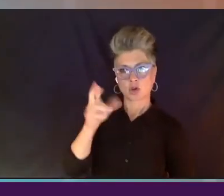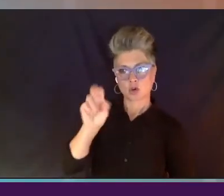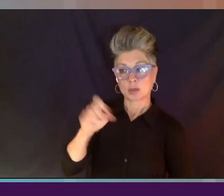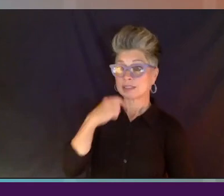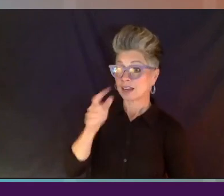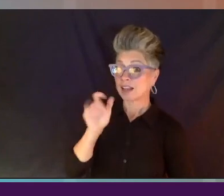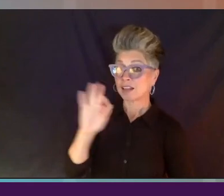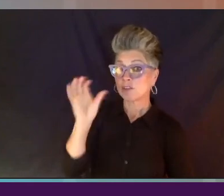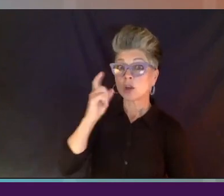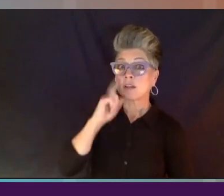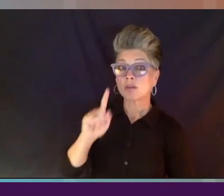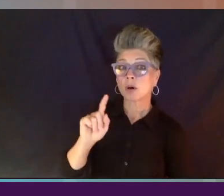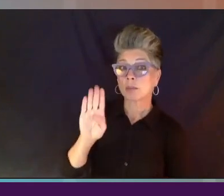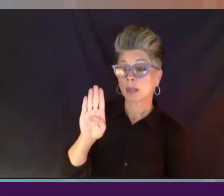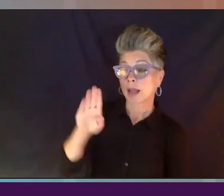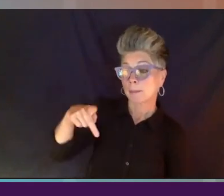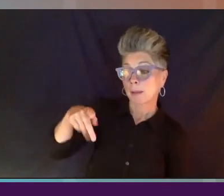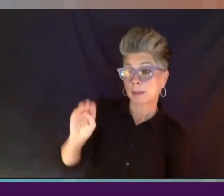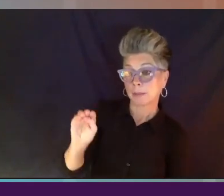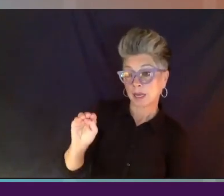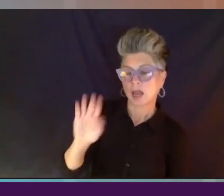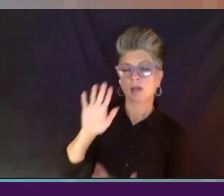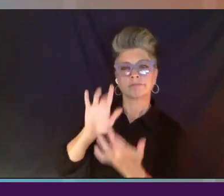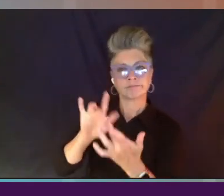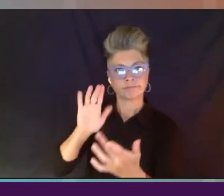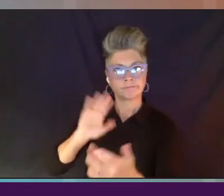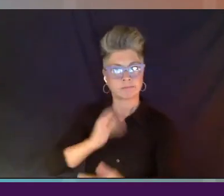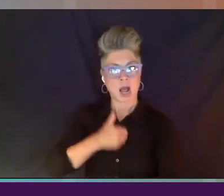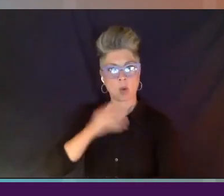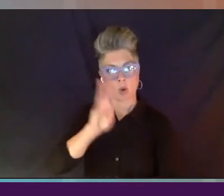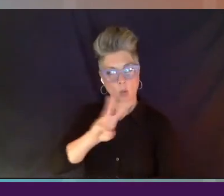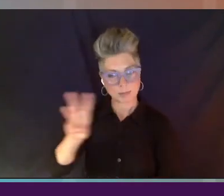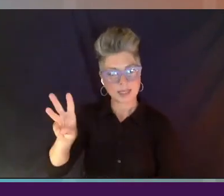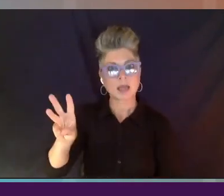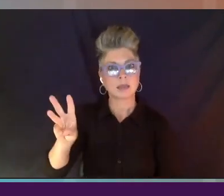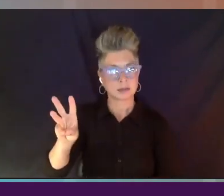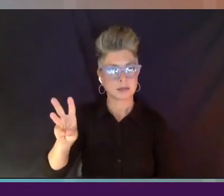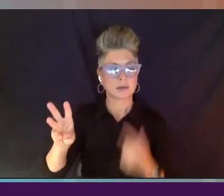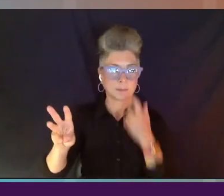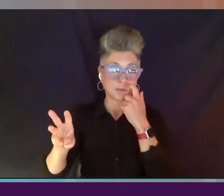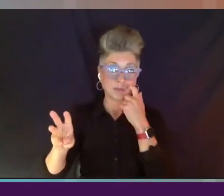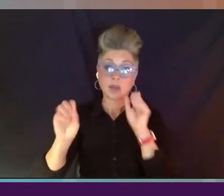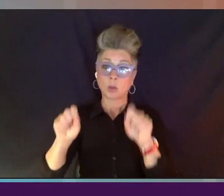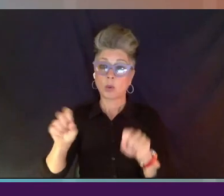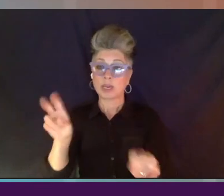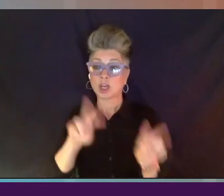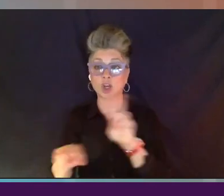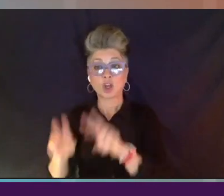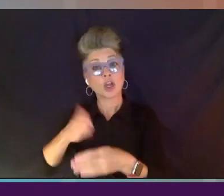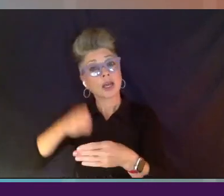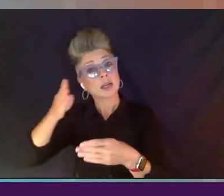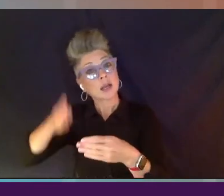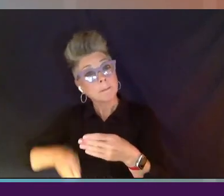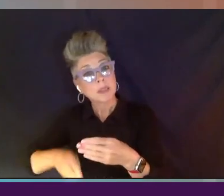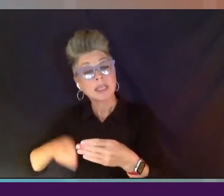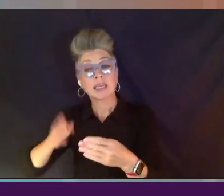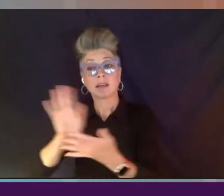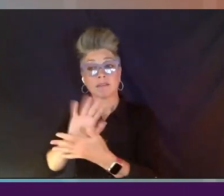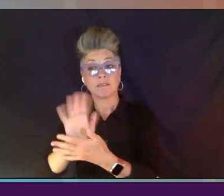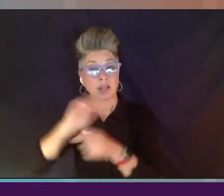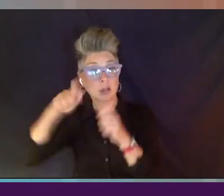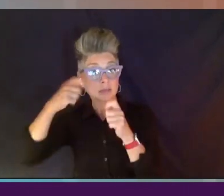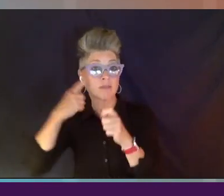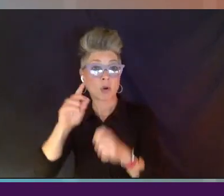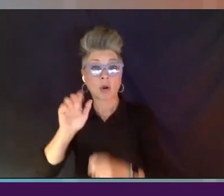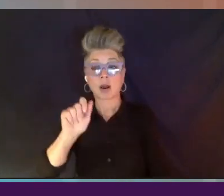Black Public Media, you can go to our website. And we can actually look at completed films for our Afropop series. But also, if you're in, have